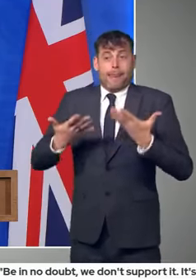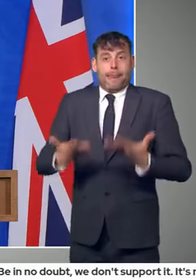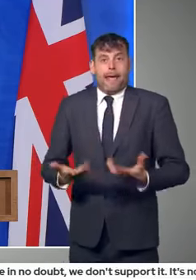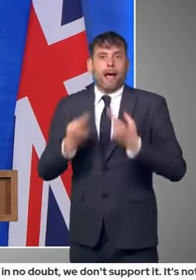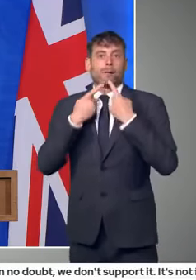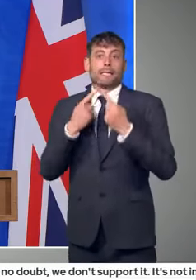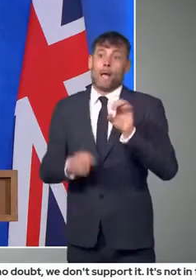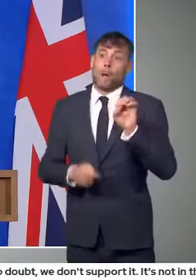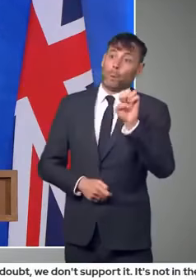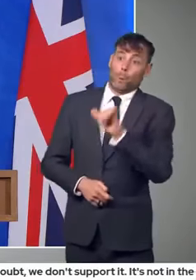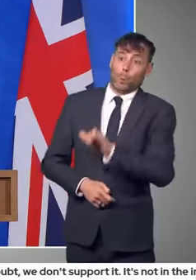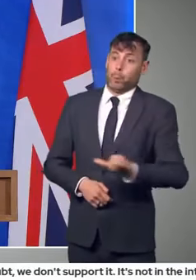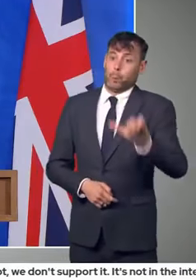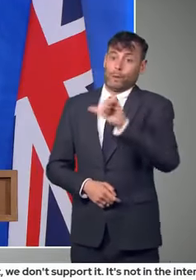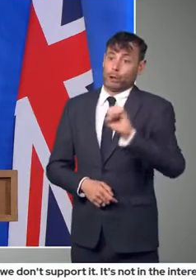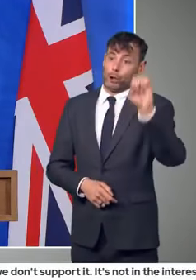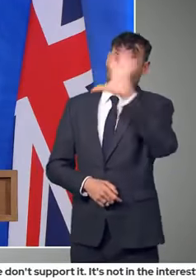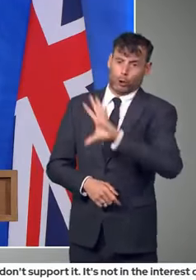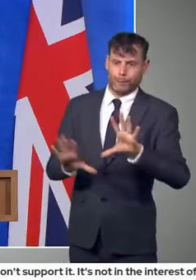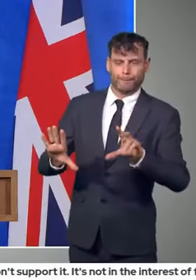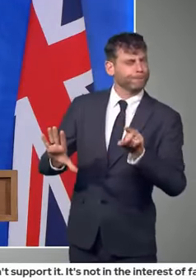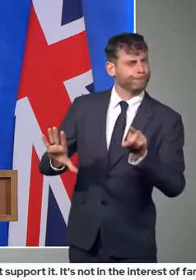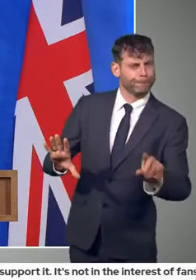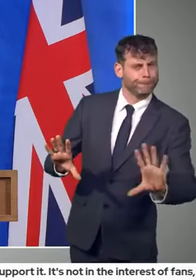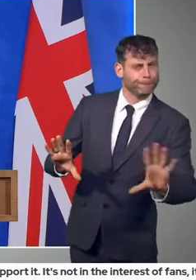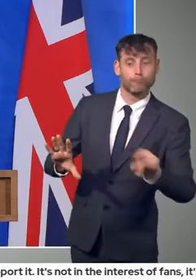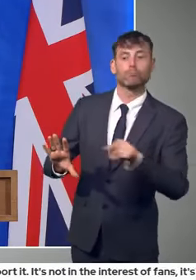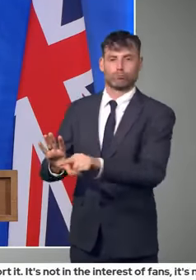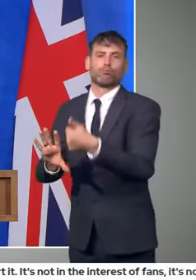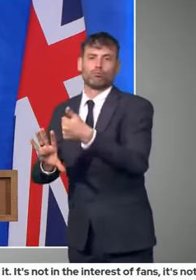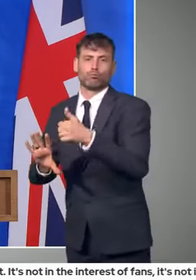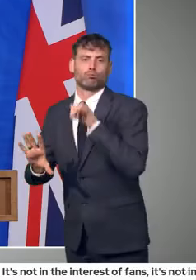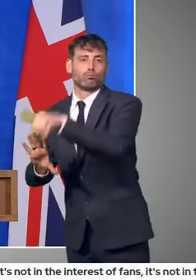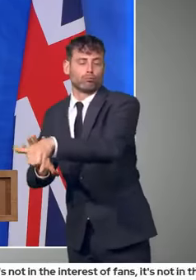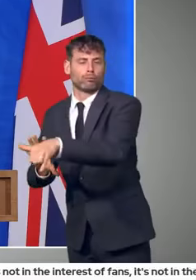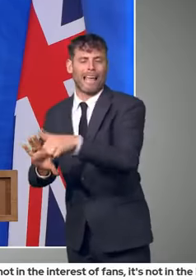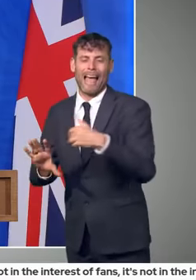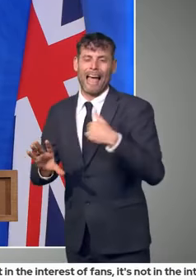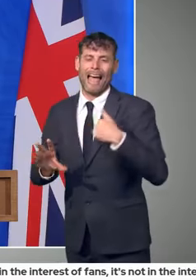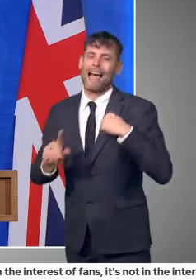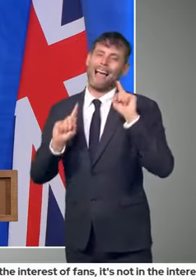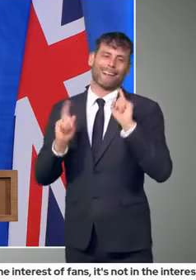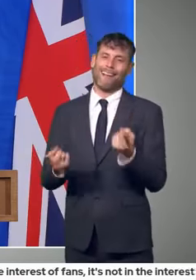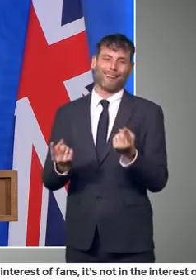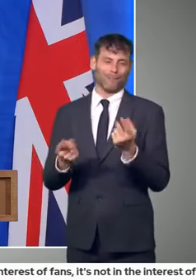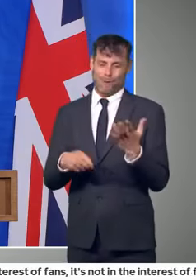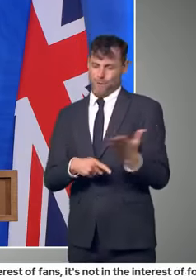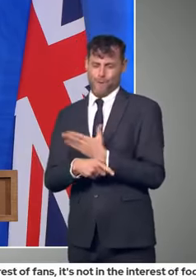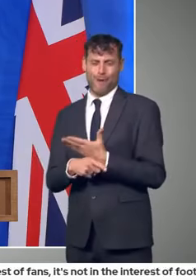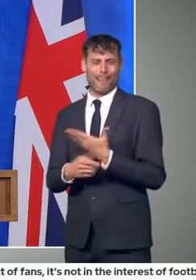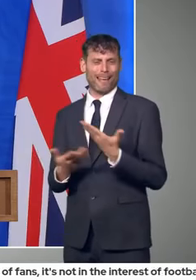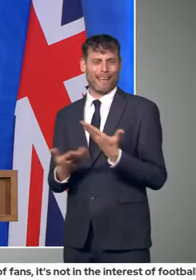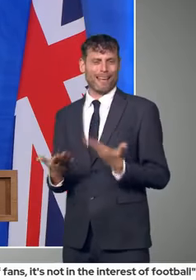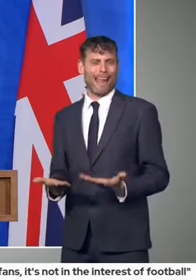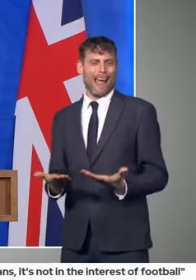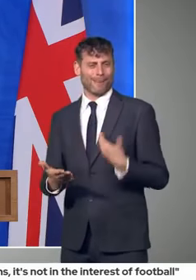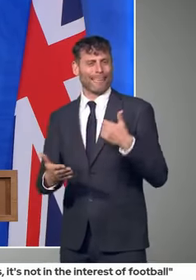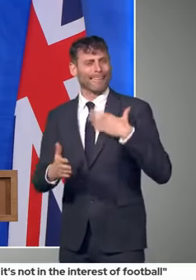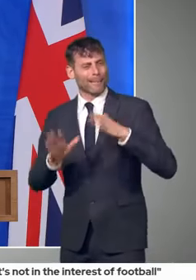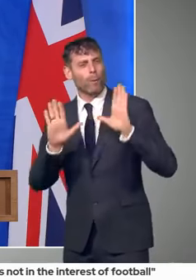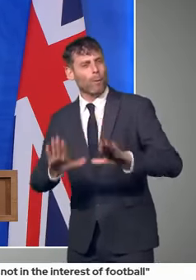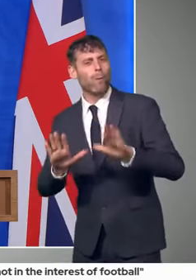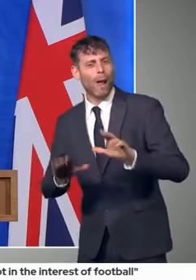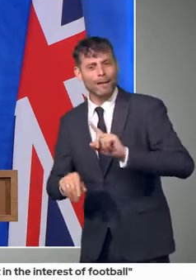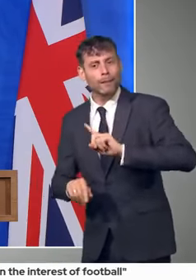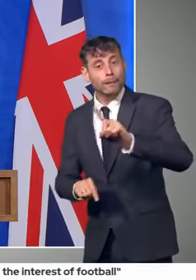said, the global travel task force has reported, but what, what they've said is that we're really going to need to wait till early May before we